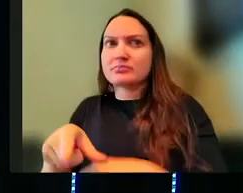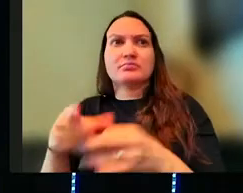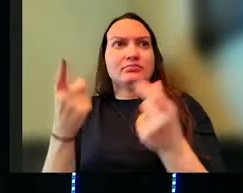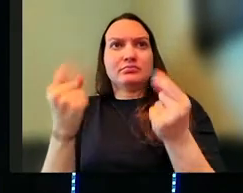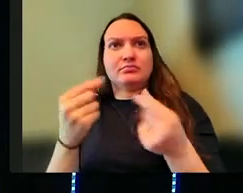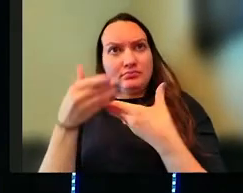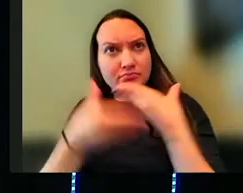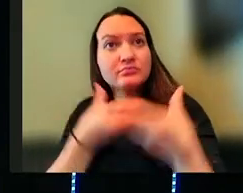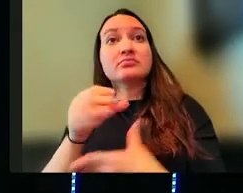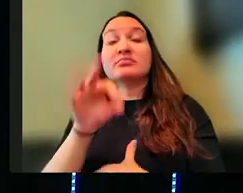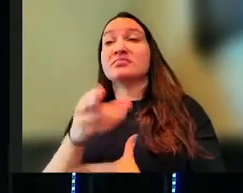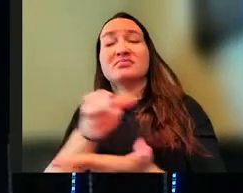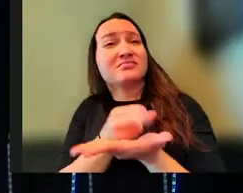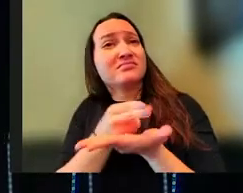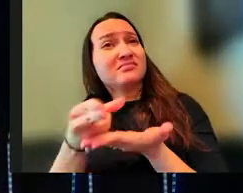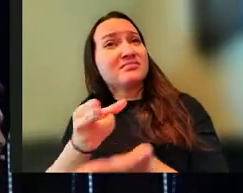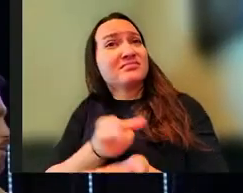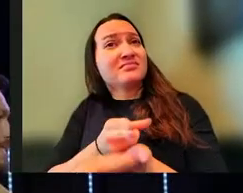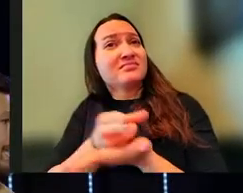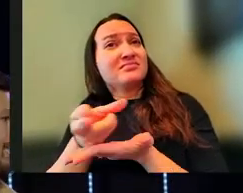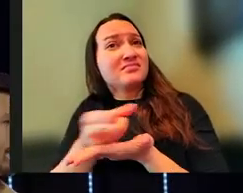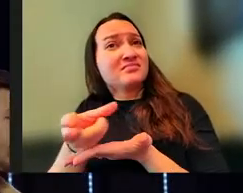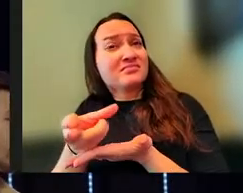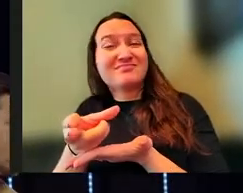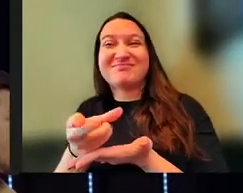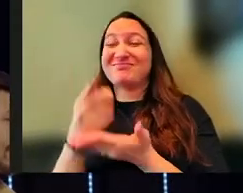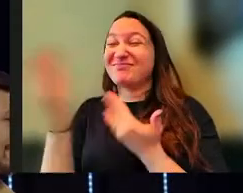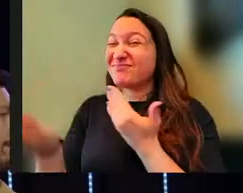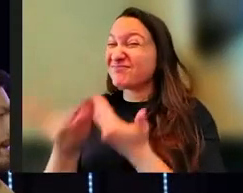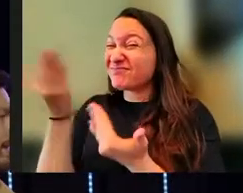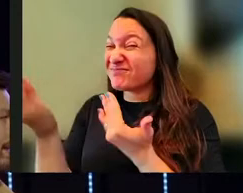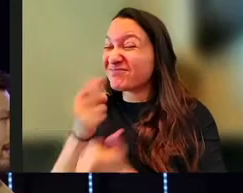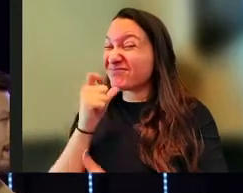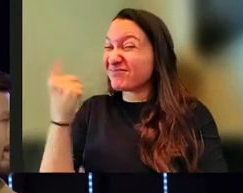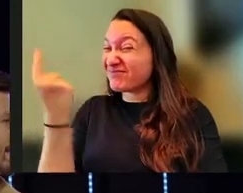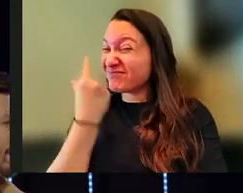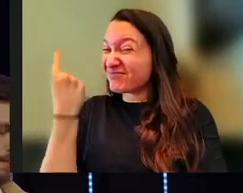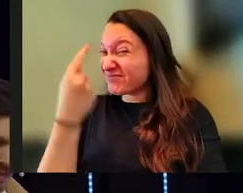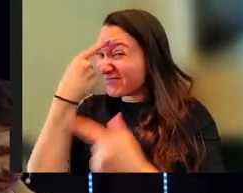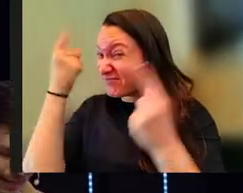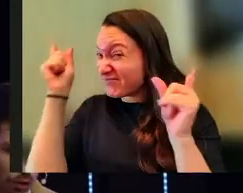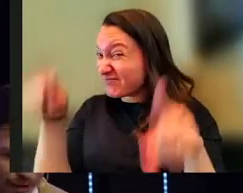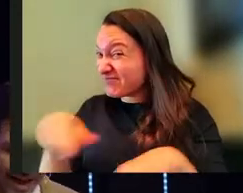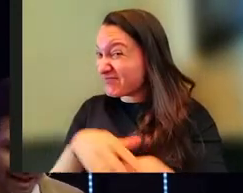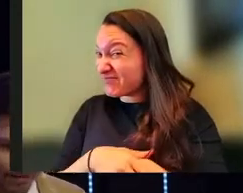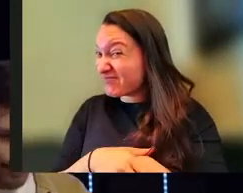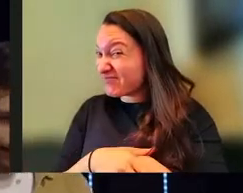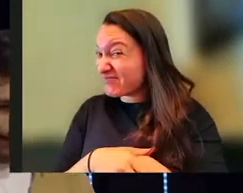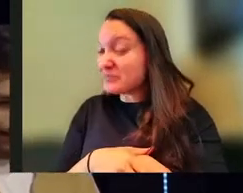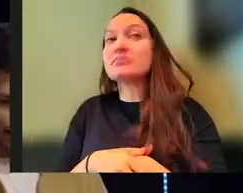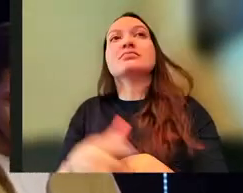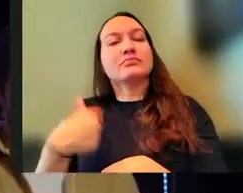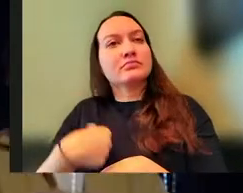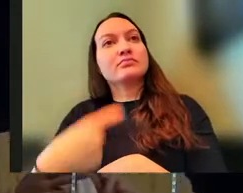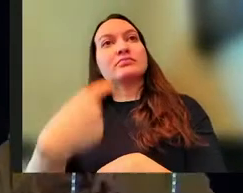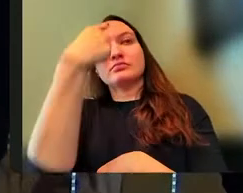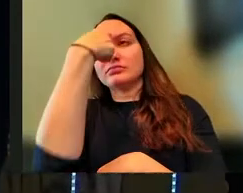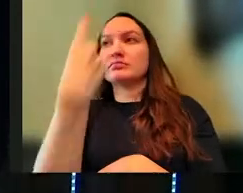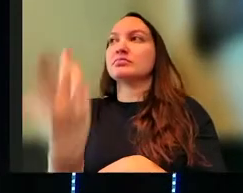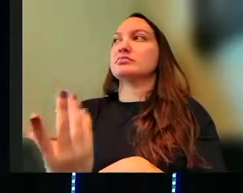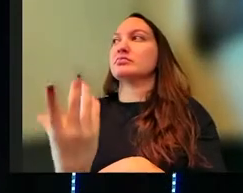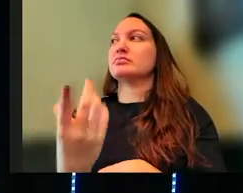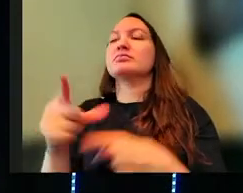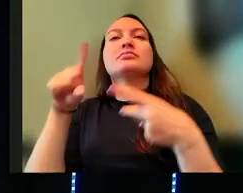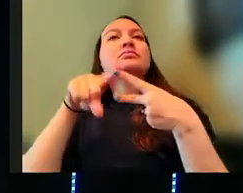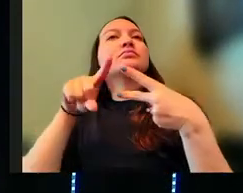But if we're being super honest, it's not always easy to make those choices, amen? I think we have a two-part